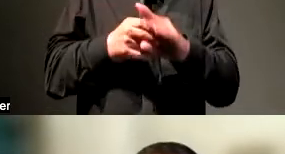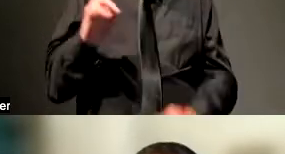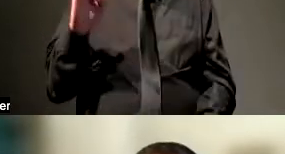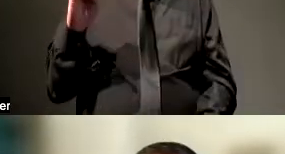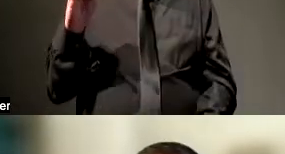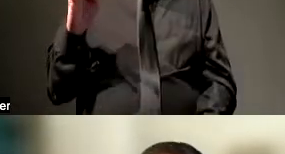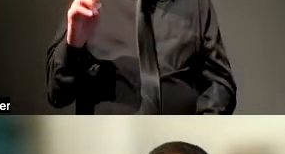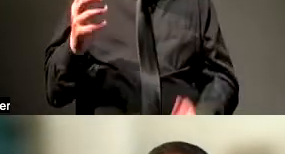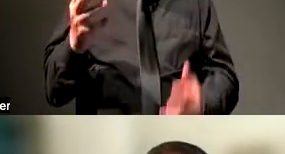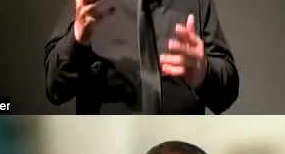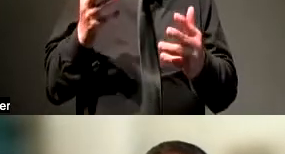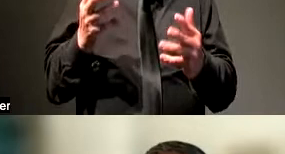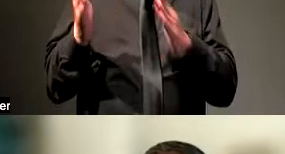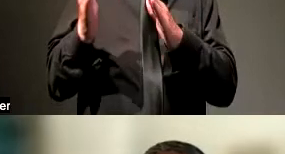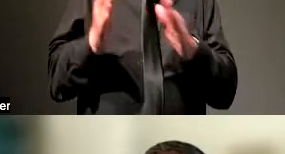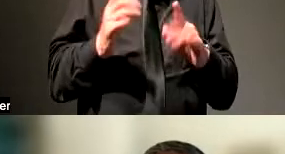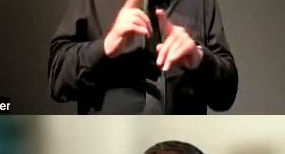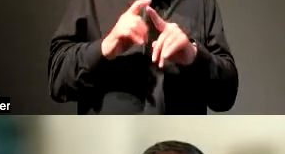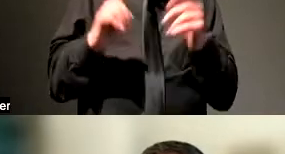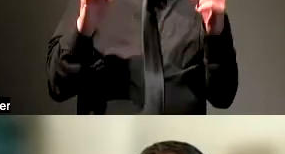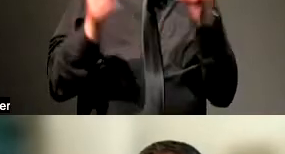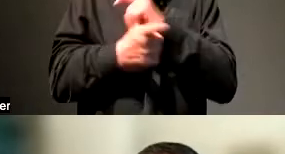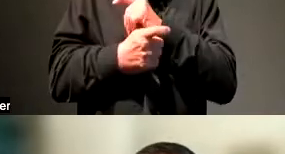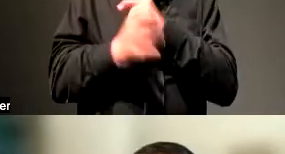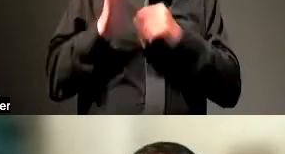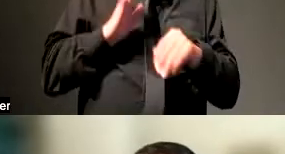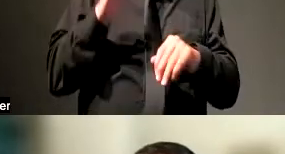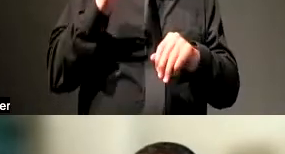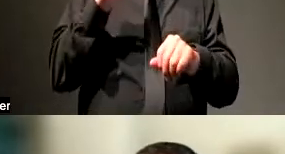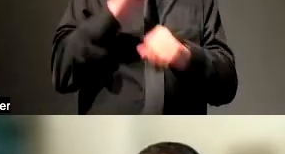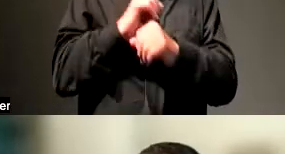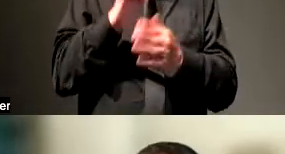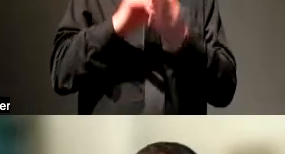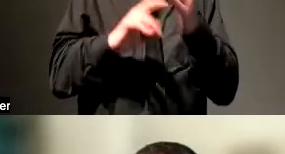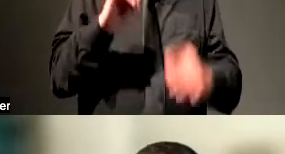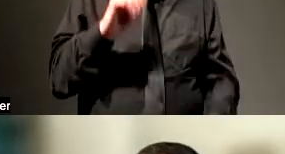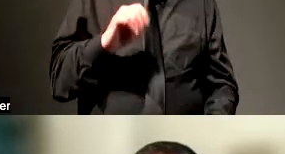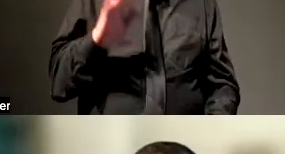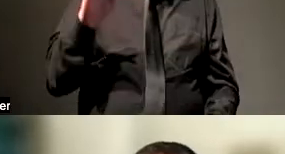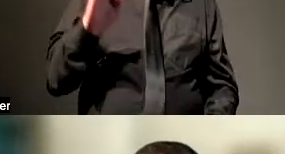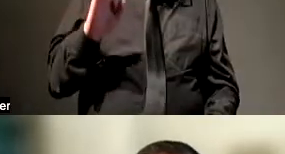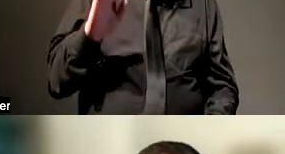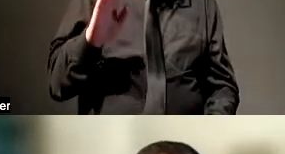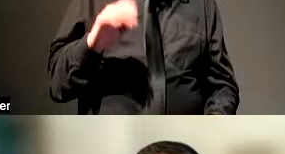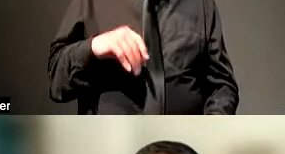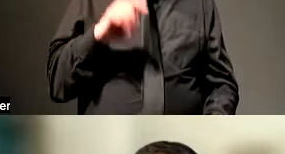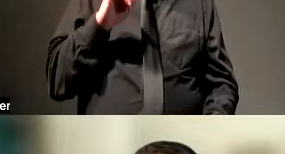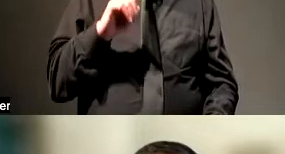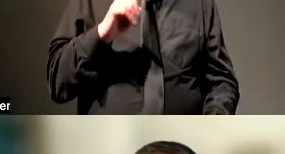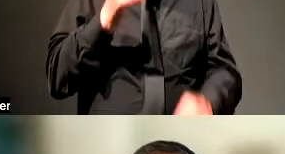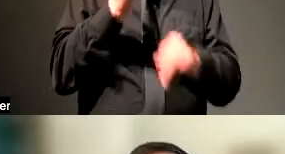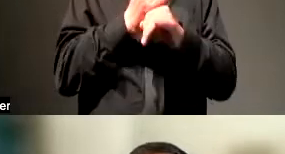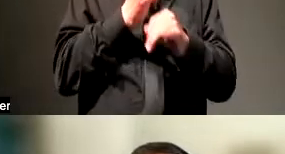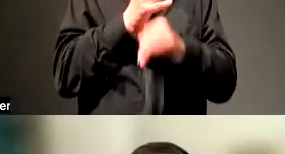that up a little bit. I was working at the University of Alabama at Birmingham and was going to make an on-site campus visit in conjunction with